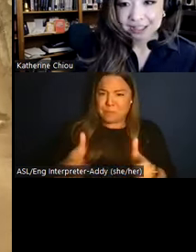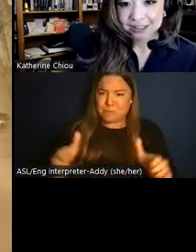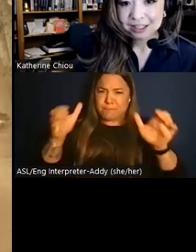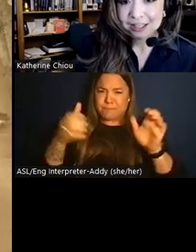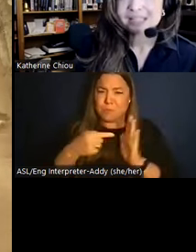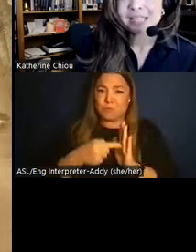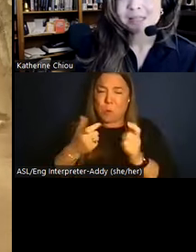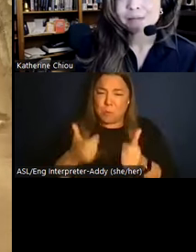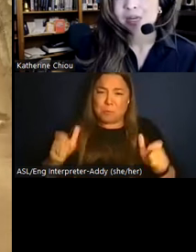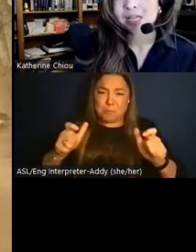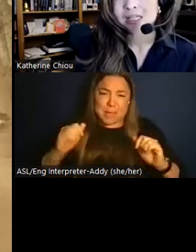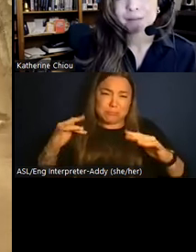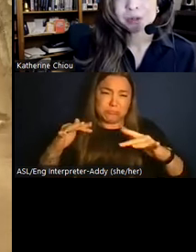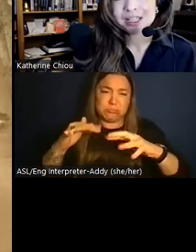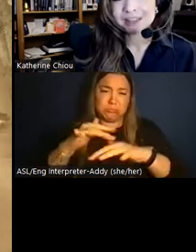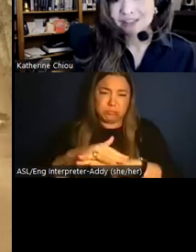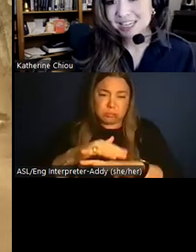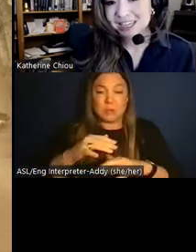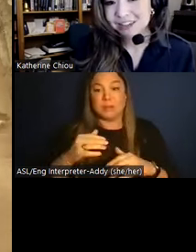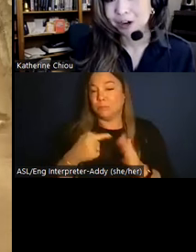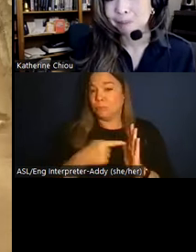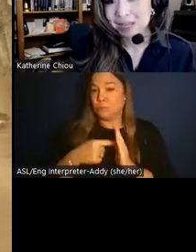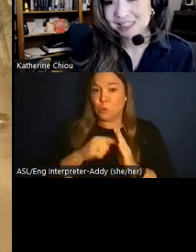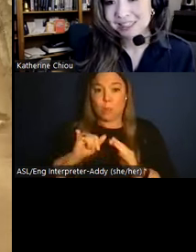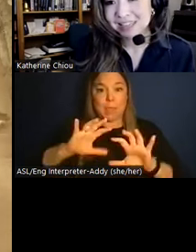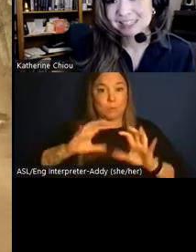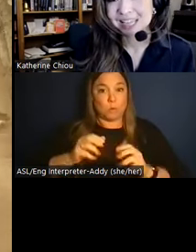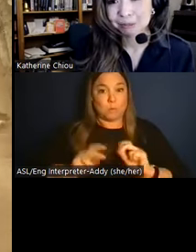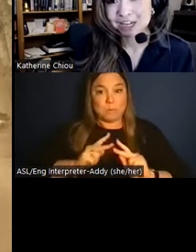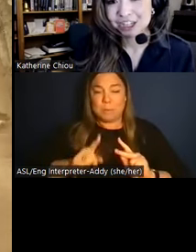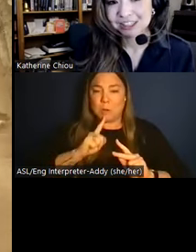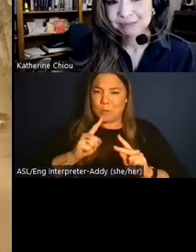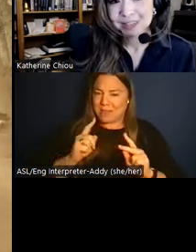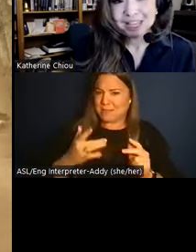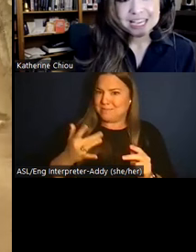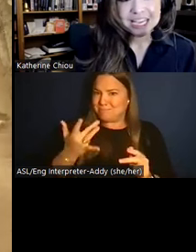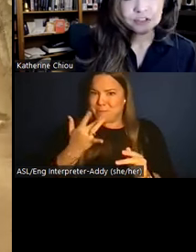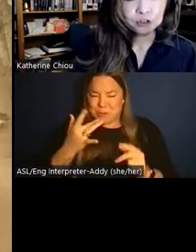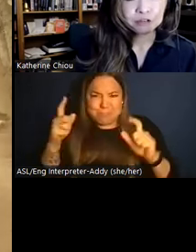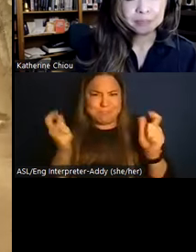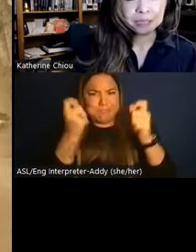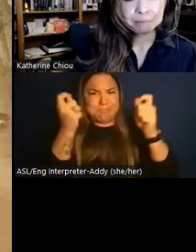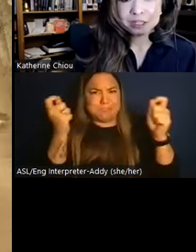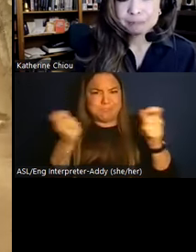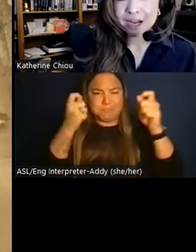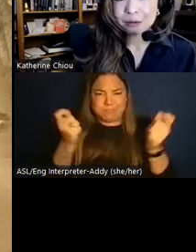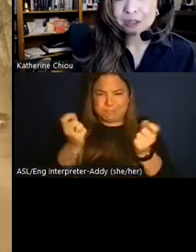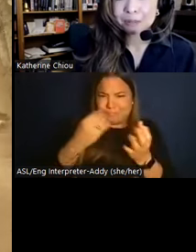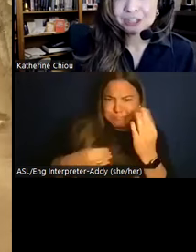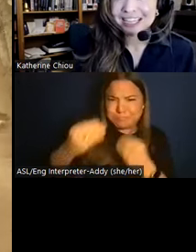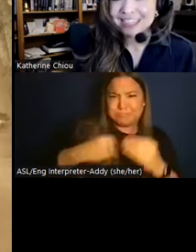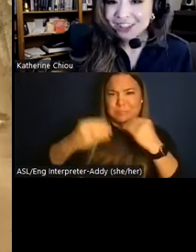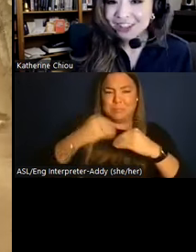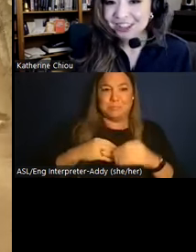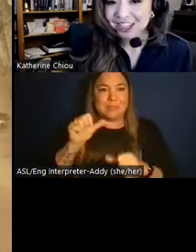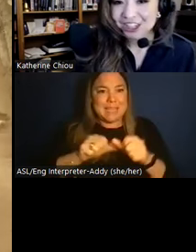gatherings, a testimony to the Moche's affinity for abundance and celebration. Each food remnant marks a spot where the